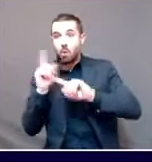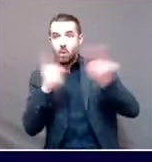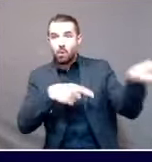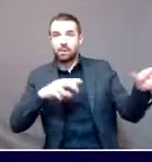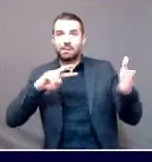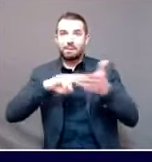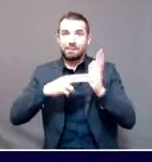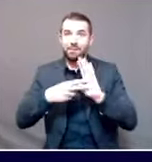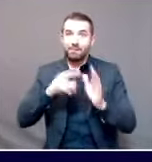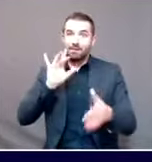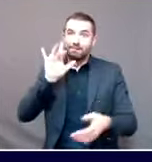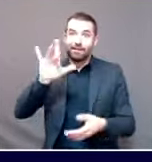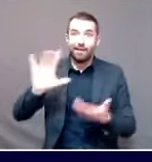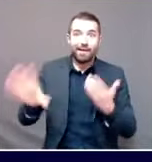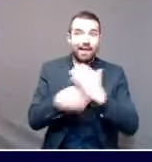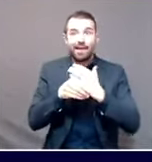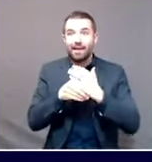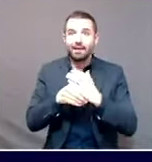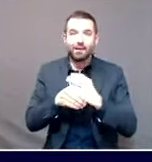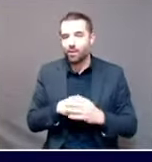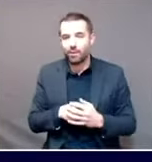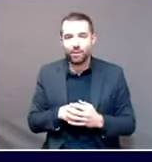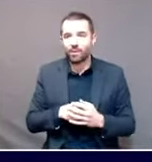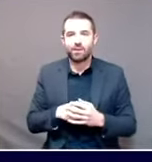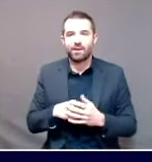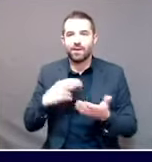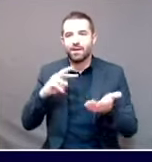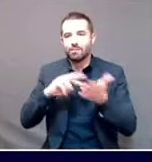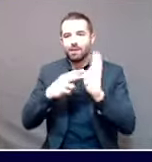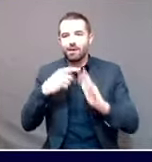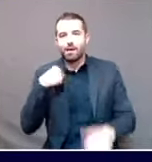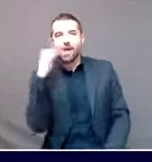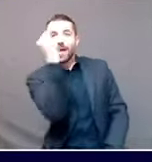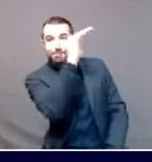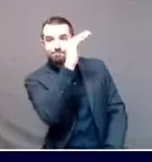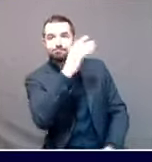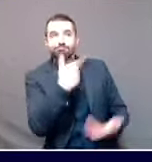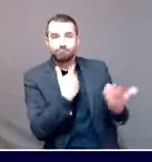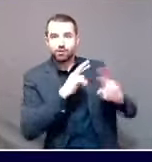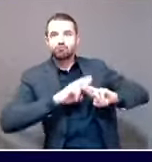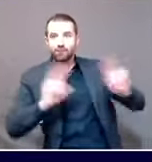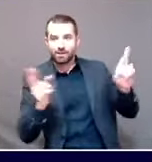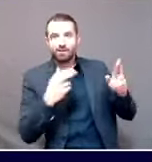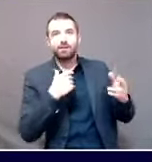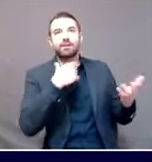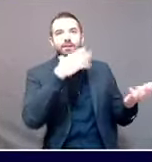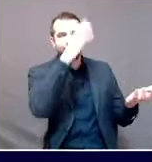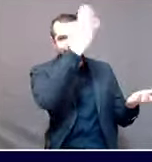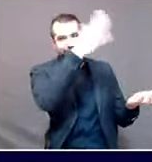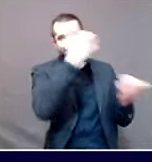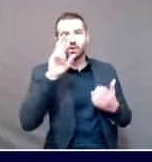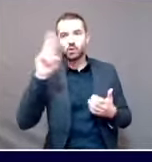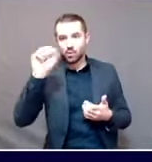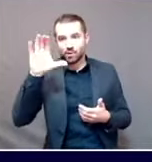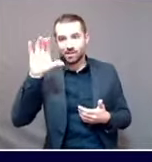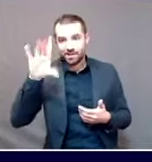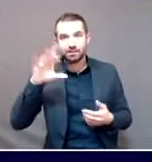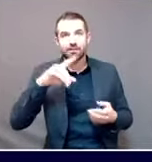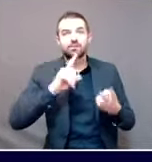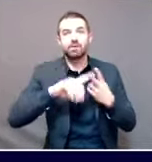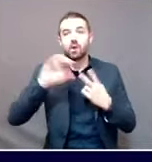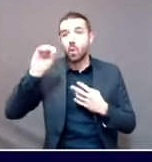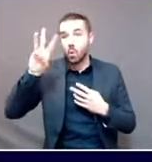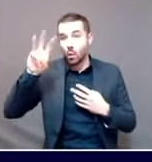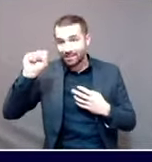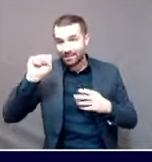is indicated to the U.S. CDC and to Operation Warp Speed where we would like our first shipments of